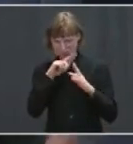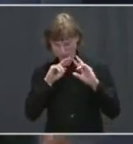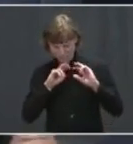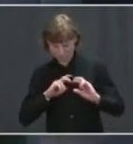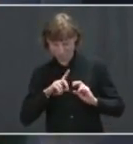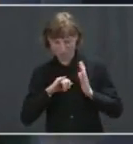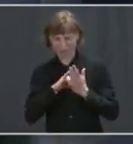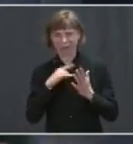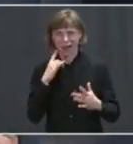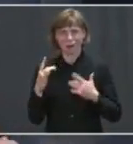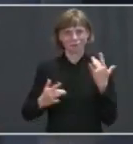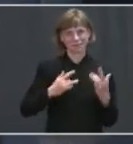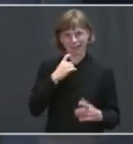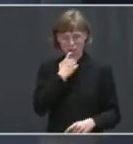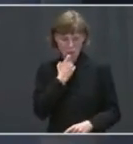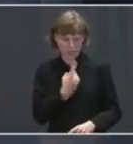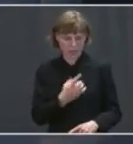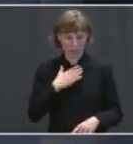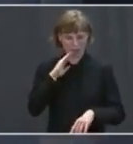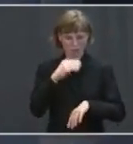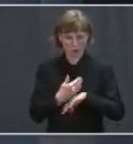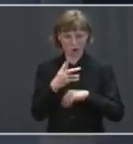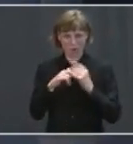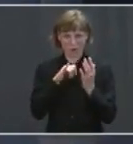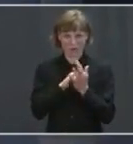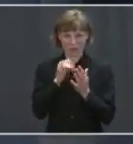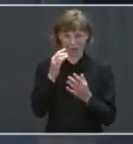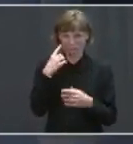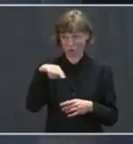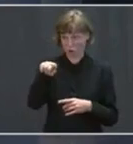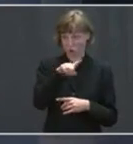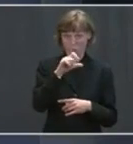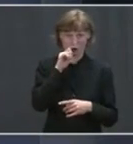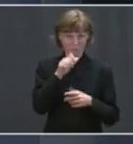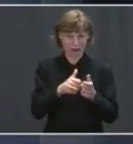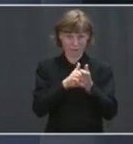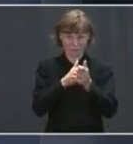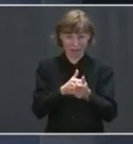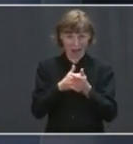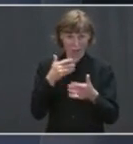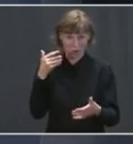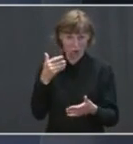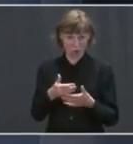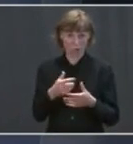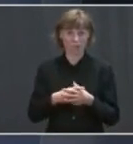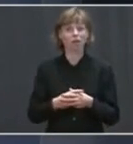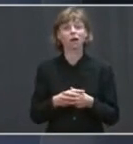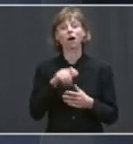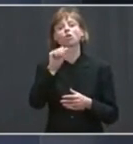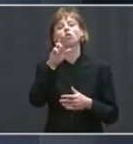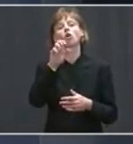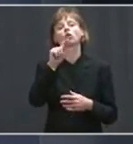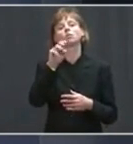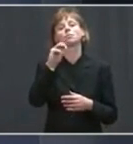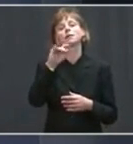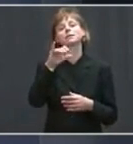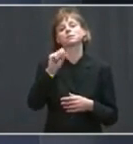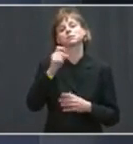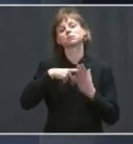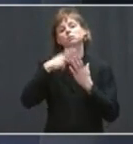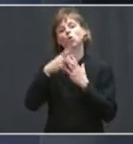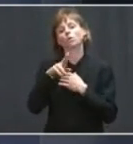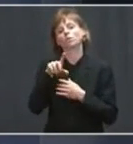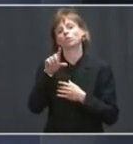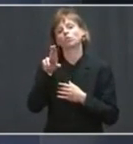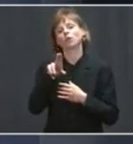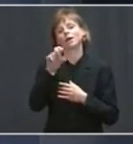now, to tell my daughter all about it. So for those of you who have not been following it as closely, through the Artemis program, the United States Government will